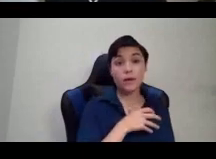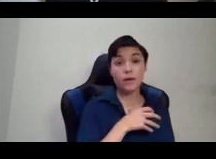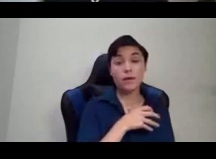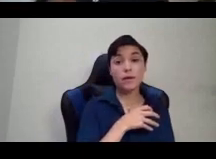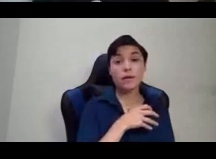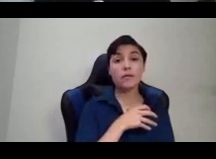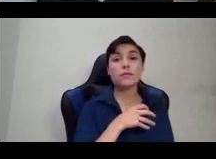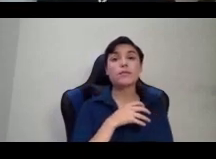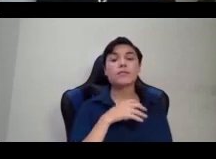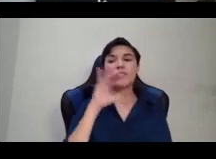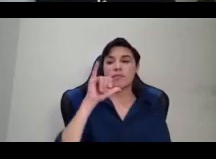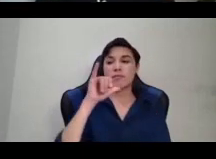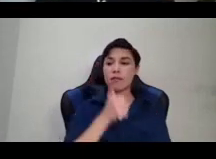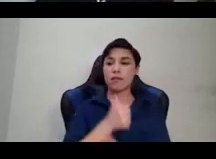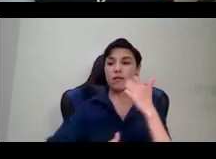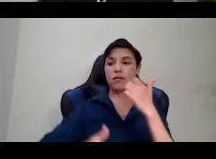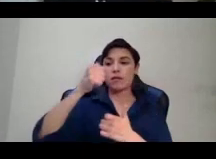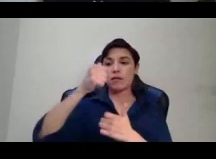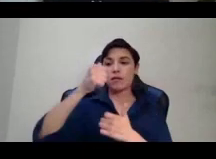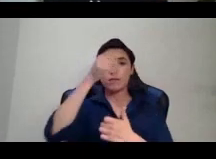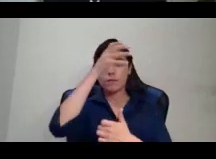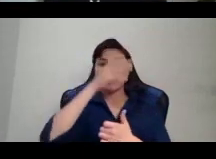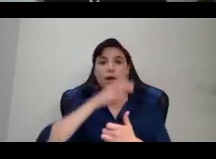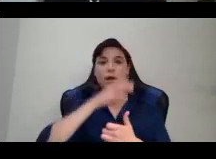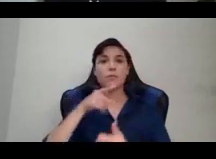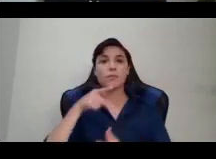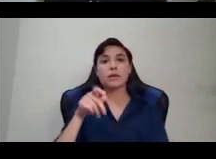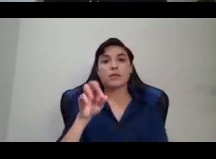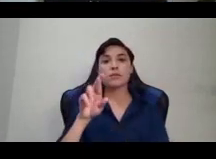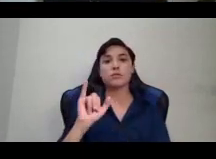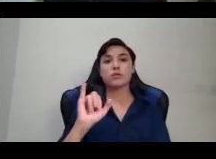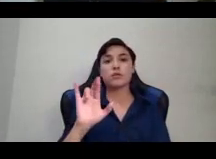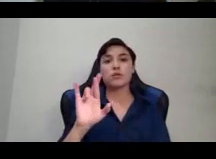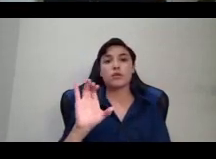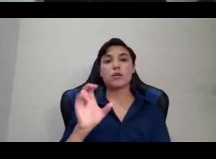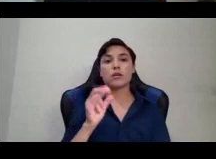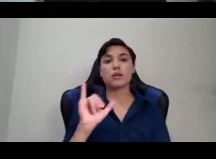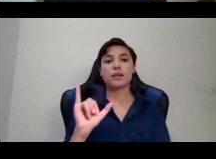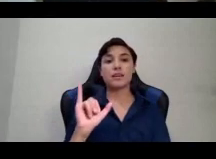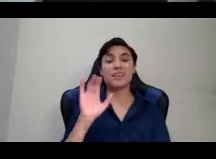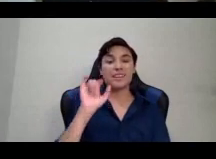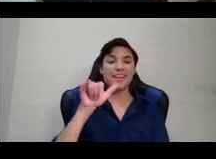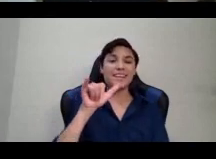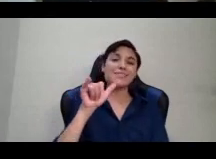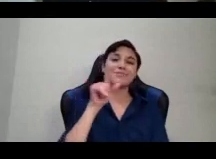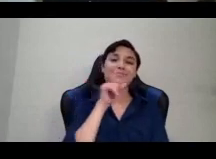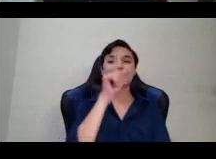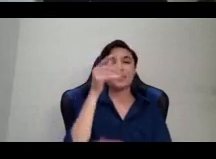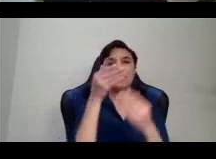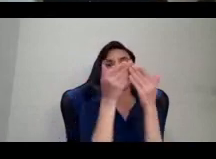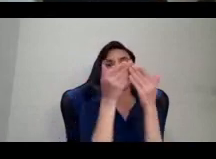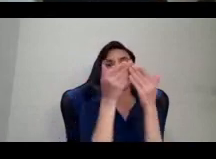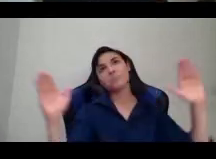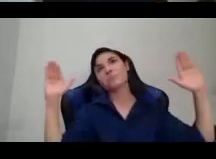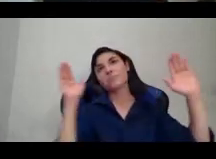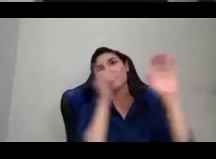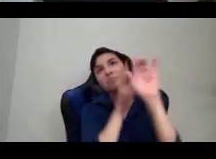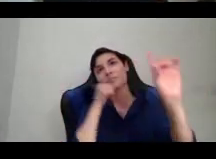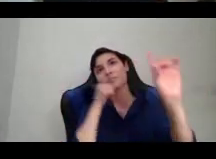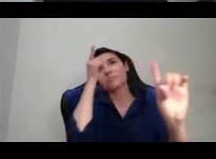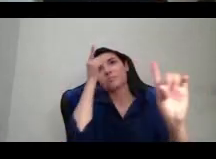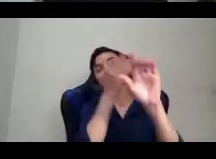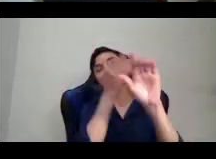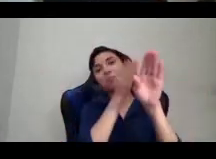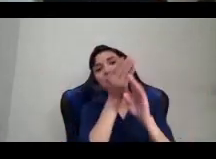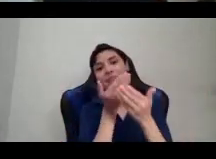the overall overarching thing that I wanted